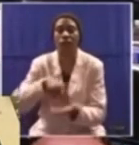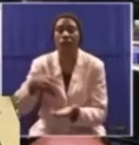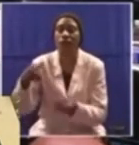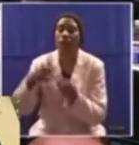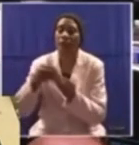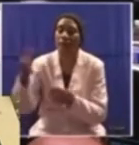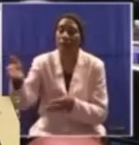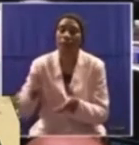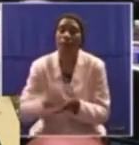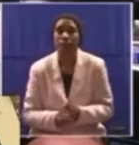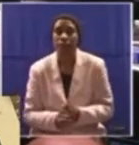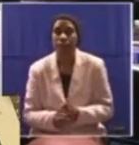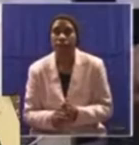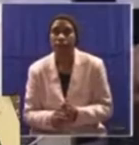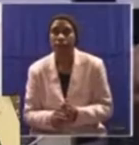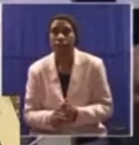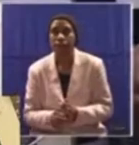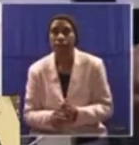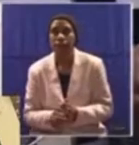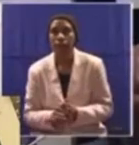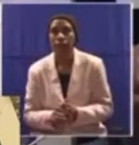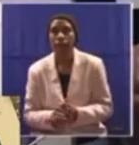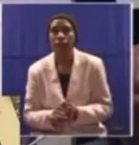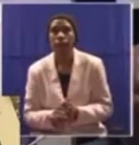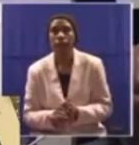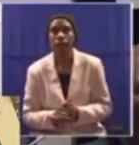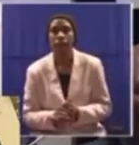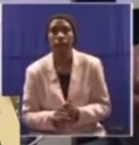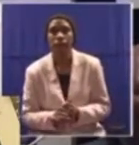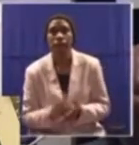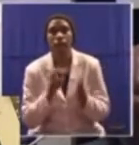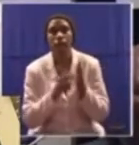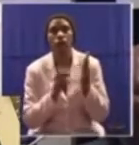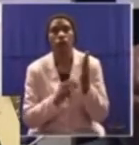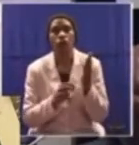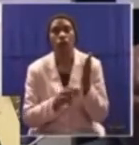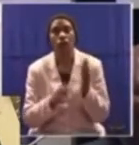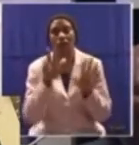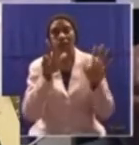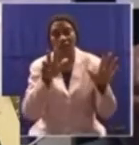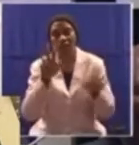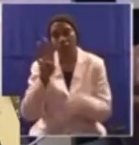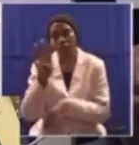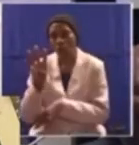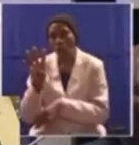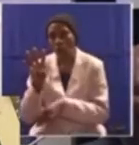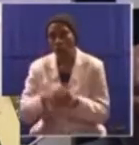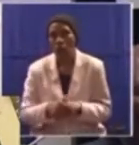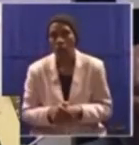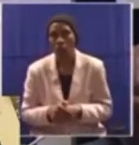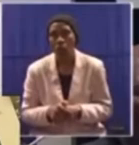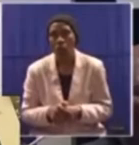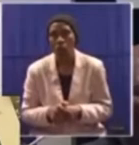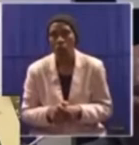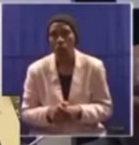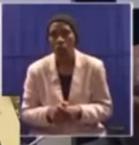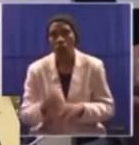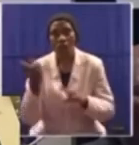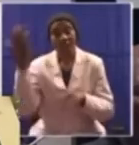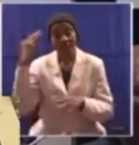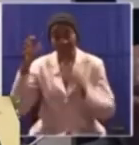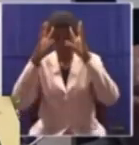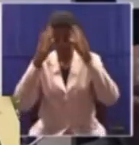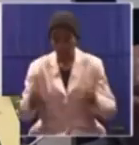Honorable Member? Rising in terms of rule number 84 and a ruling was made